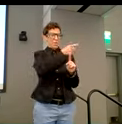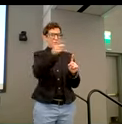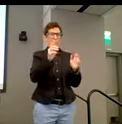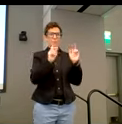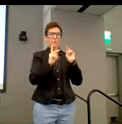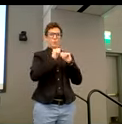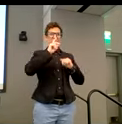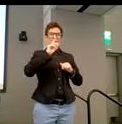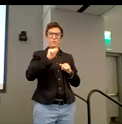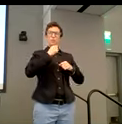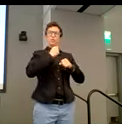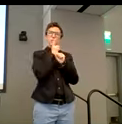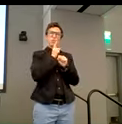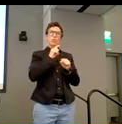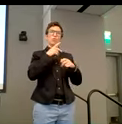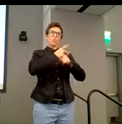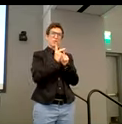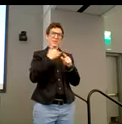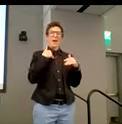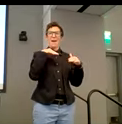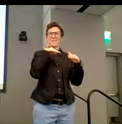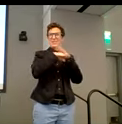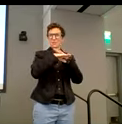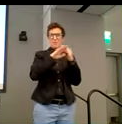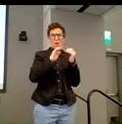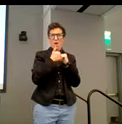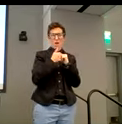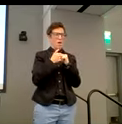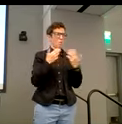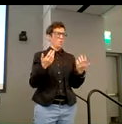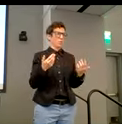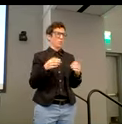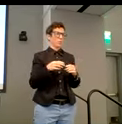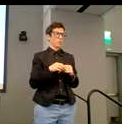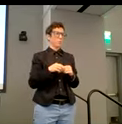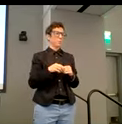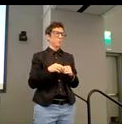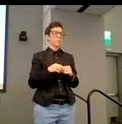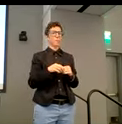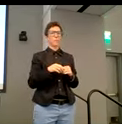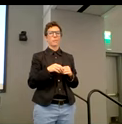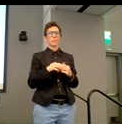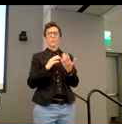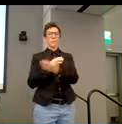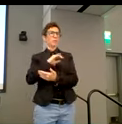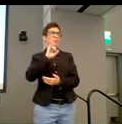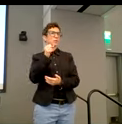ensure the accessibility of your products? So could you all start off with Josh and Will here with